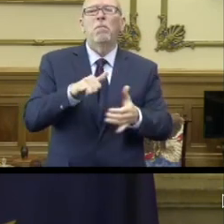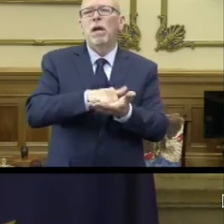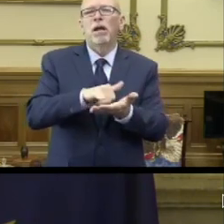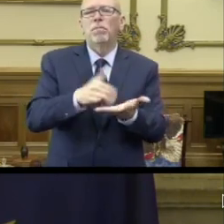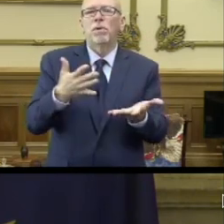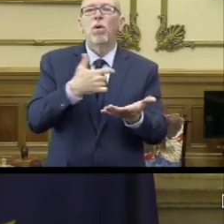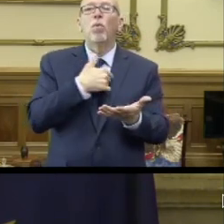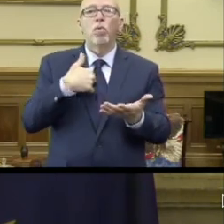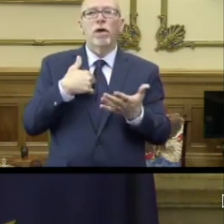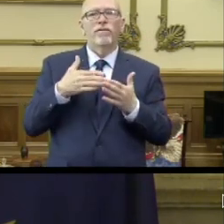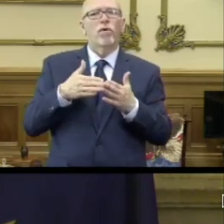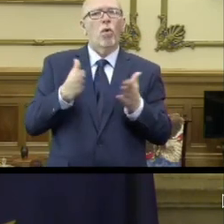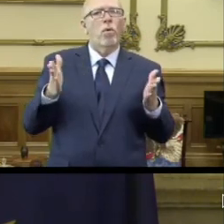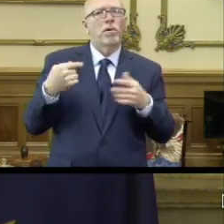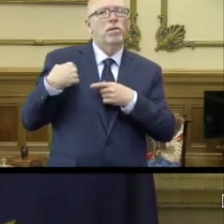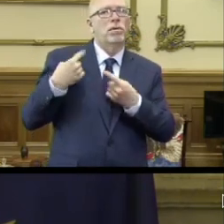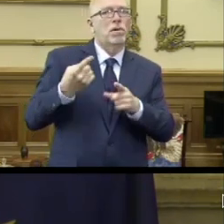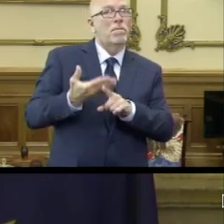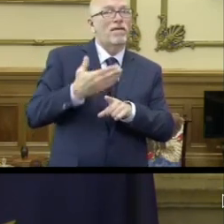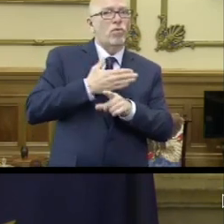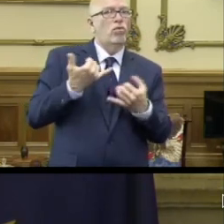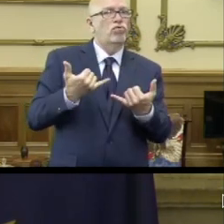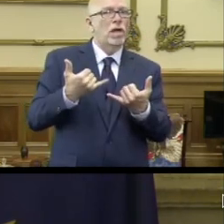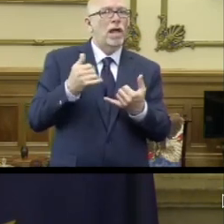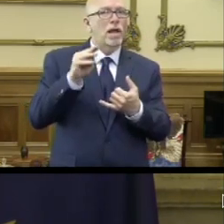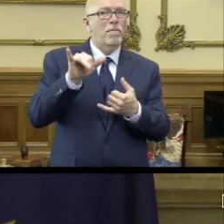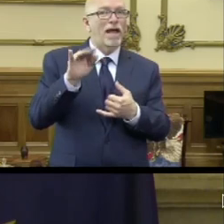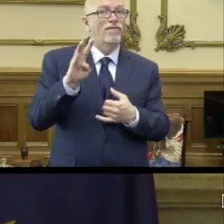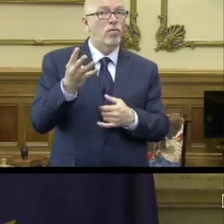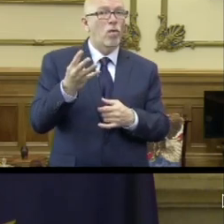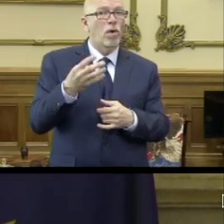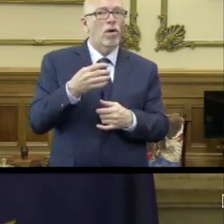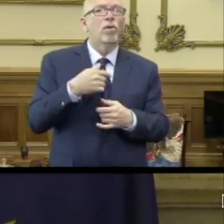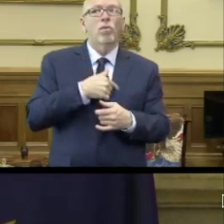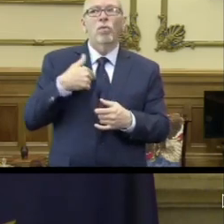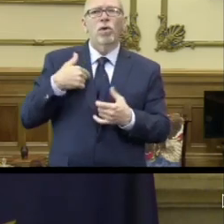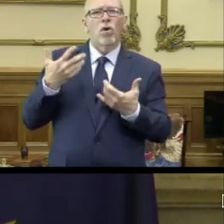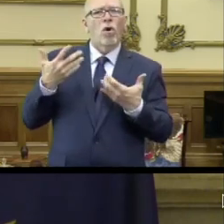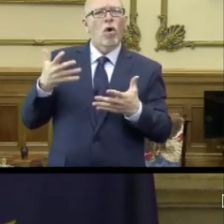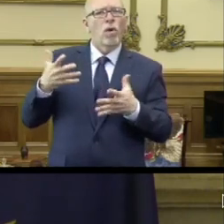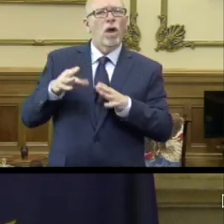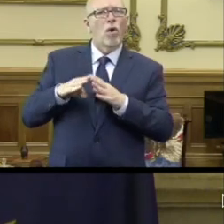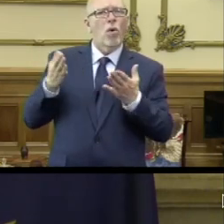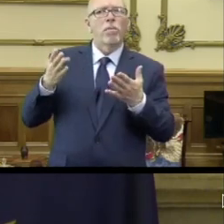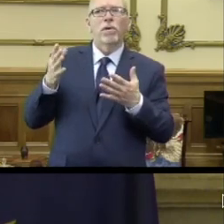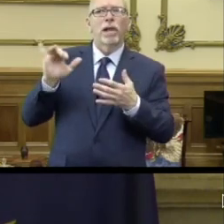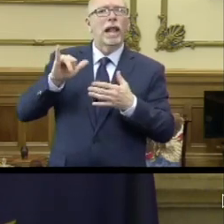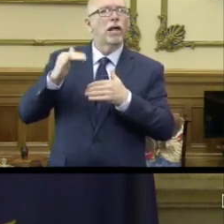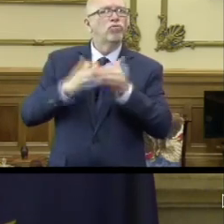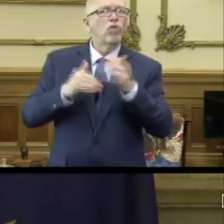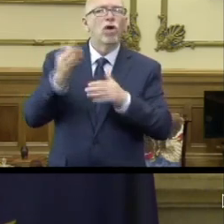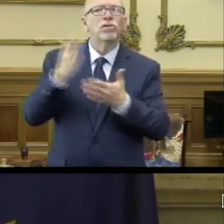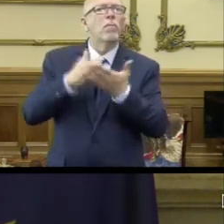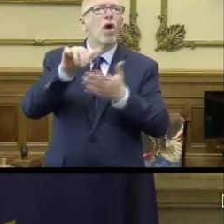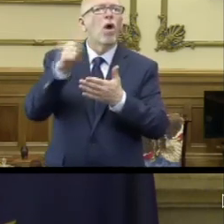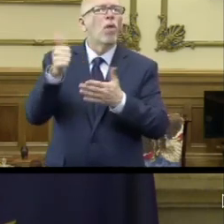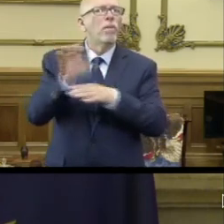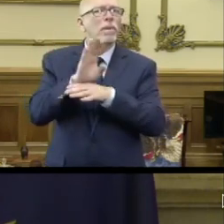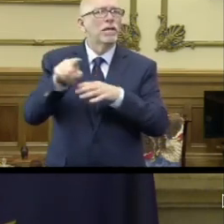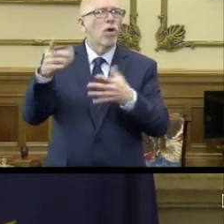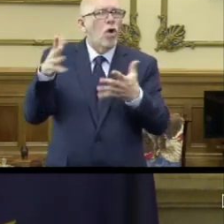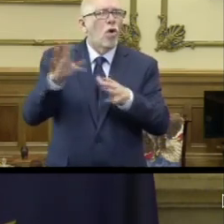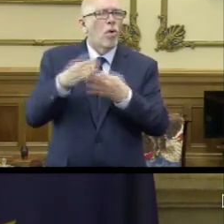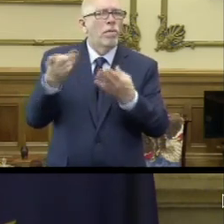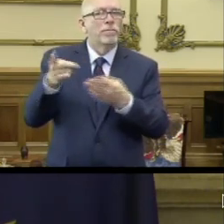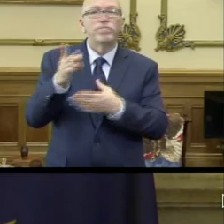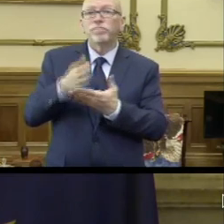opened prior to today, May 4. We've been opened in construction and some other areas where